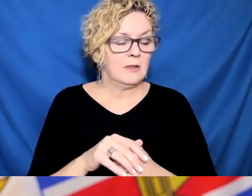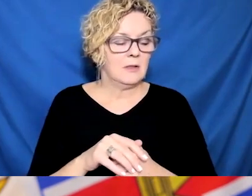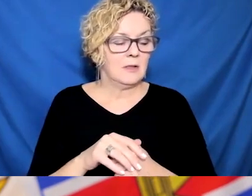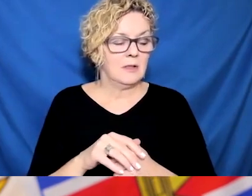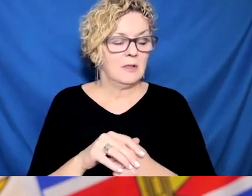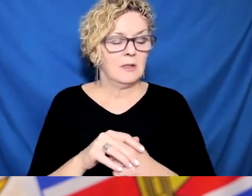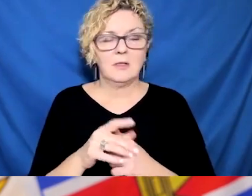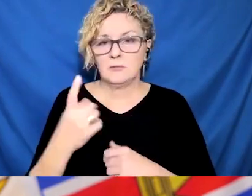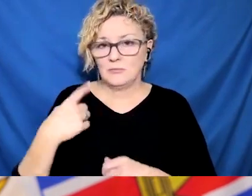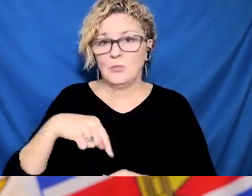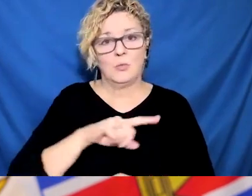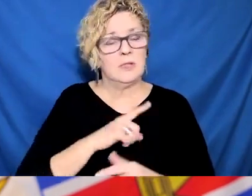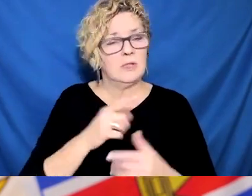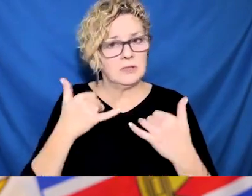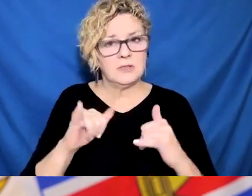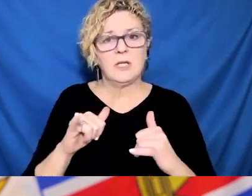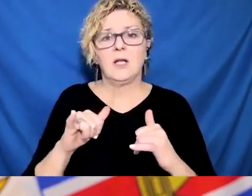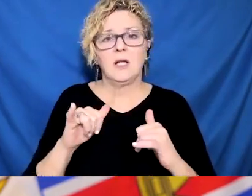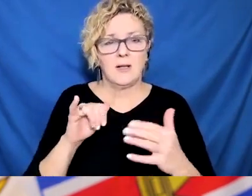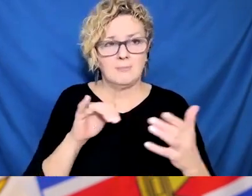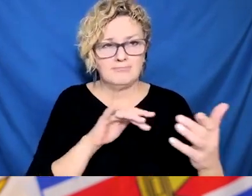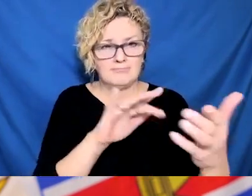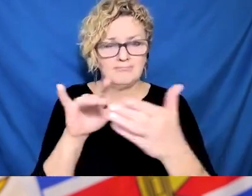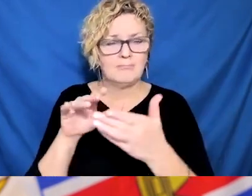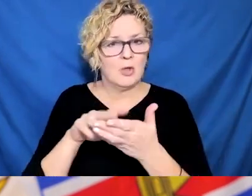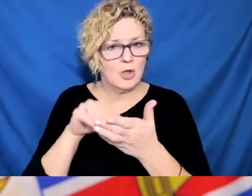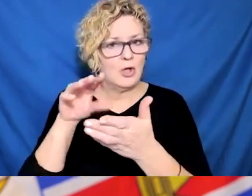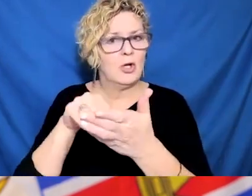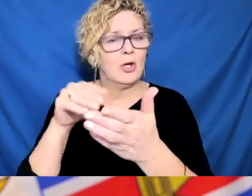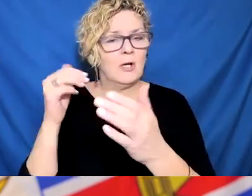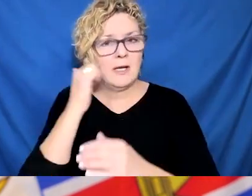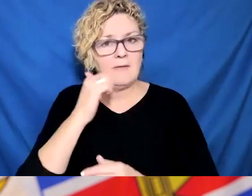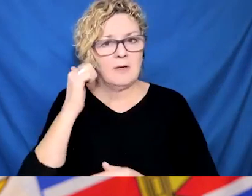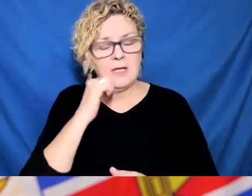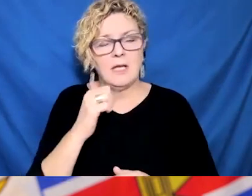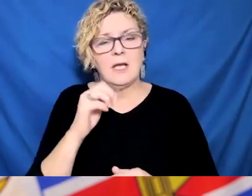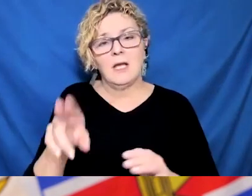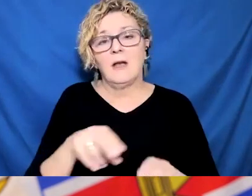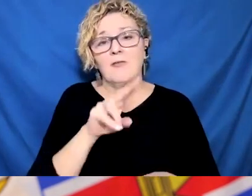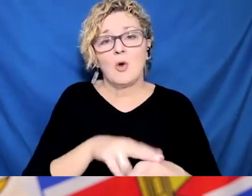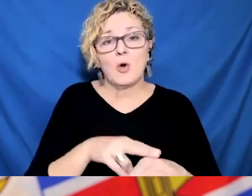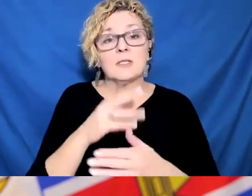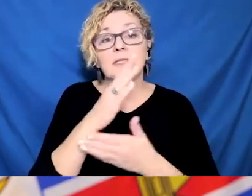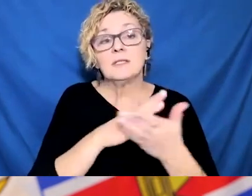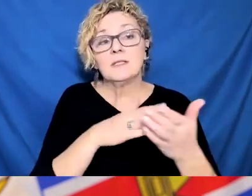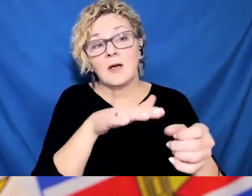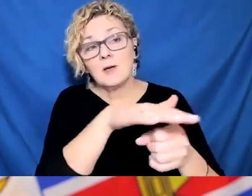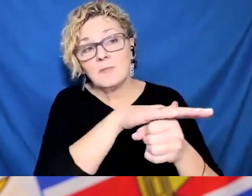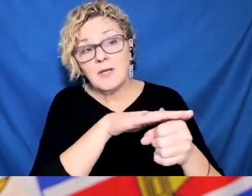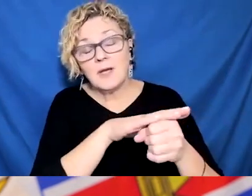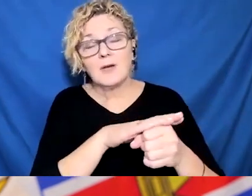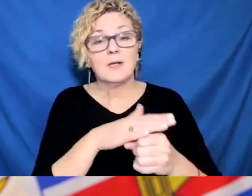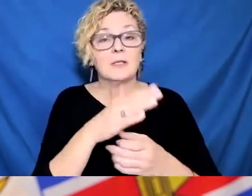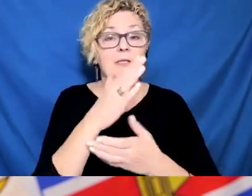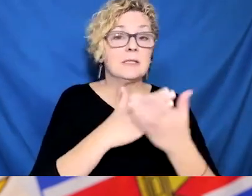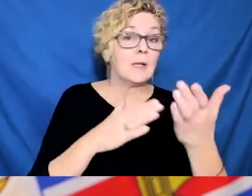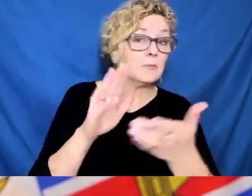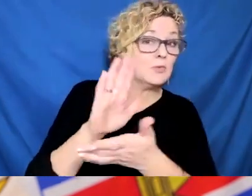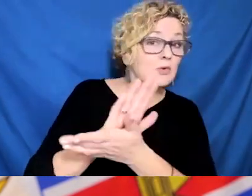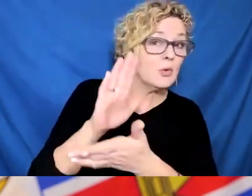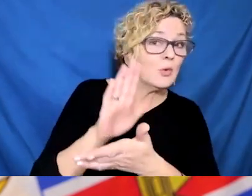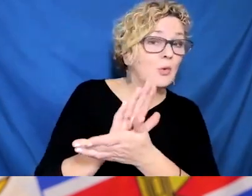is sort of smaller and smaller oscillations. But it is a reality that people who don't have a strong and immune system